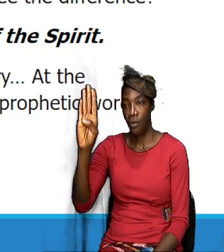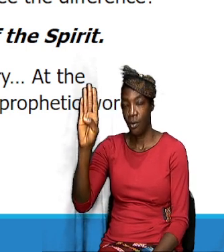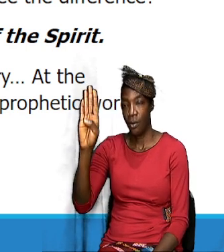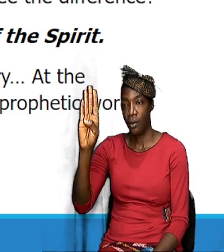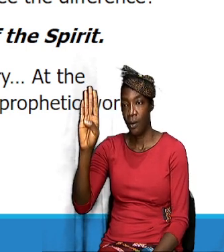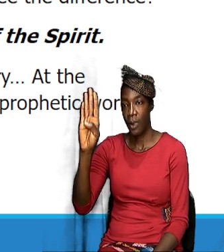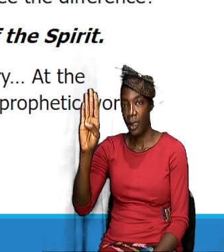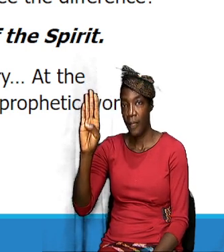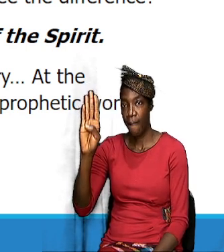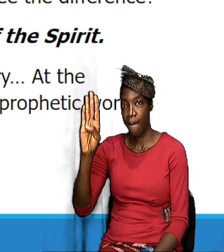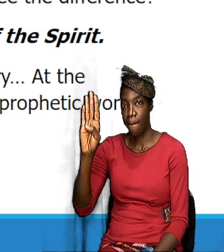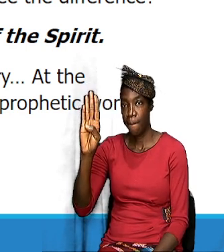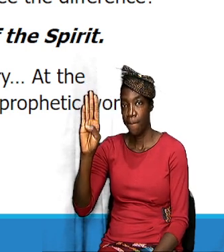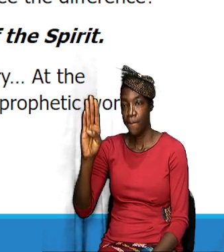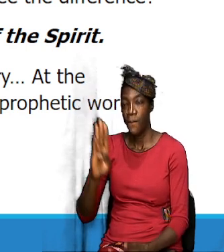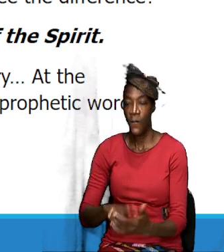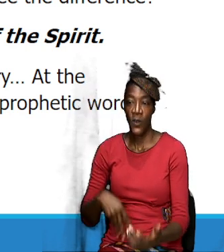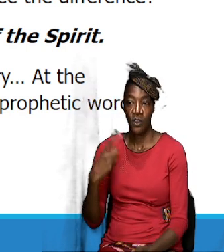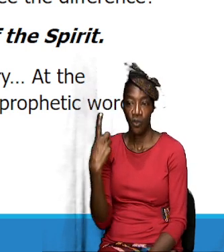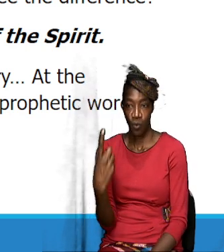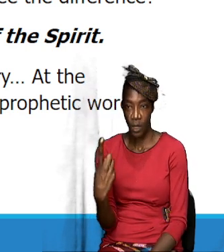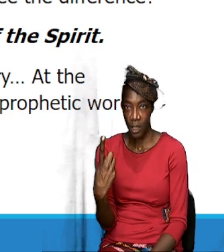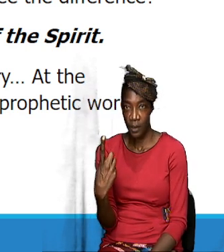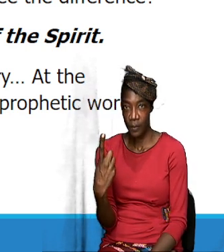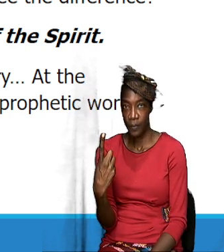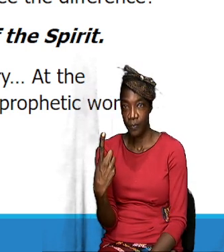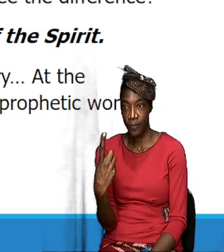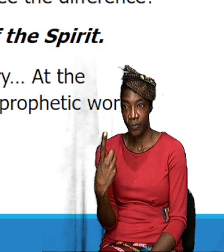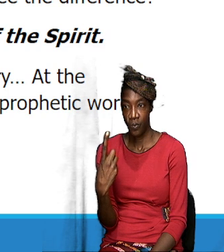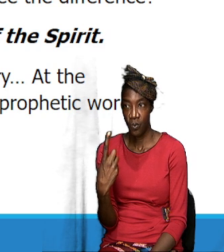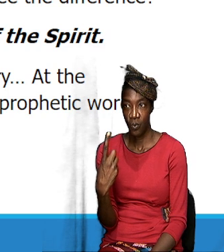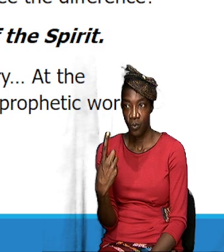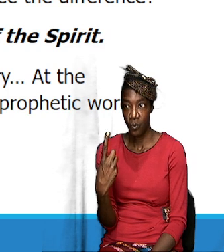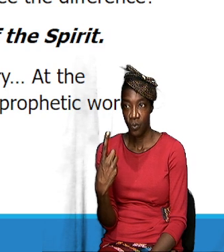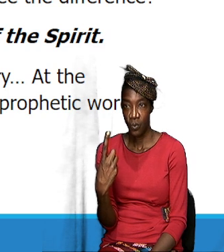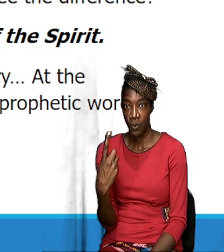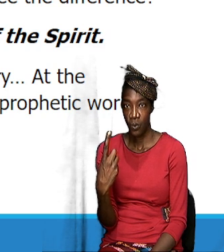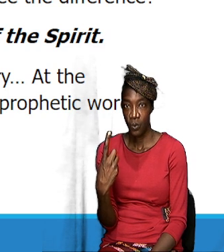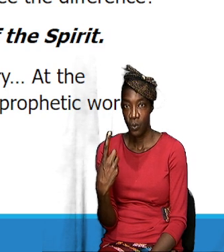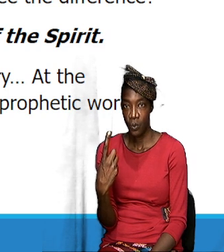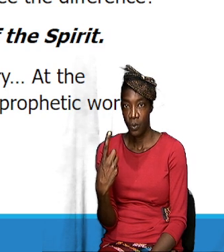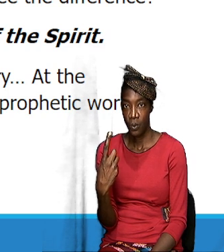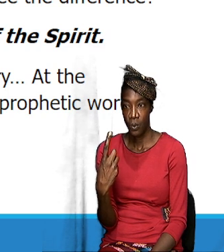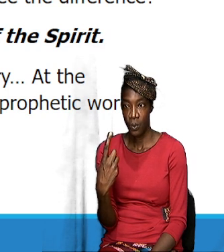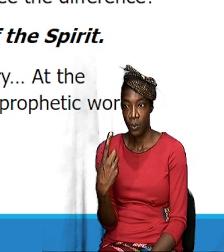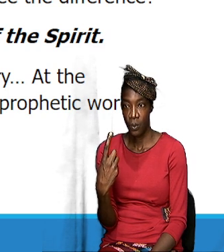So, Luke 4, verse 1, read thus,